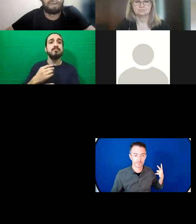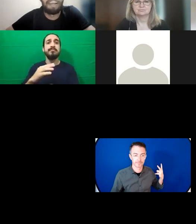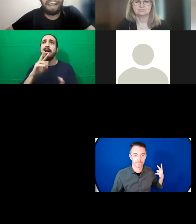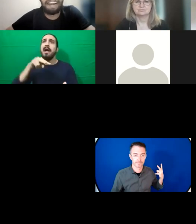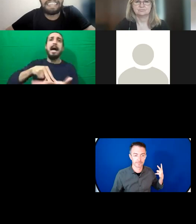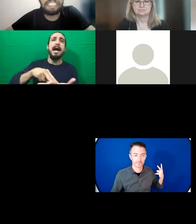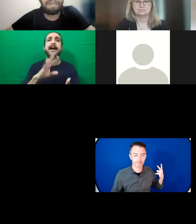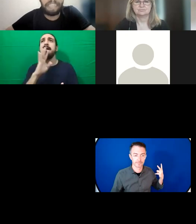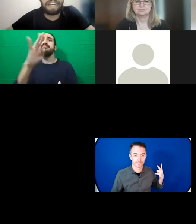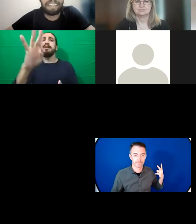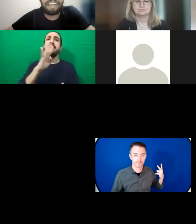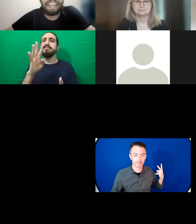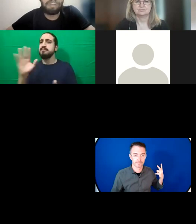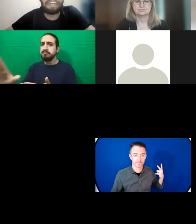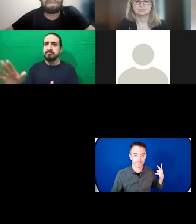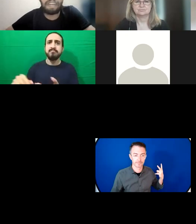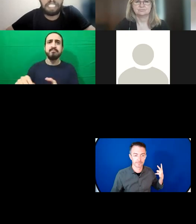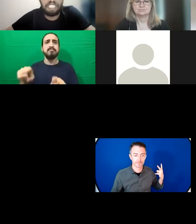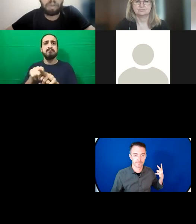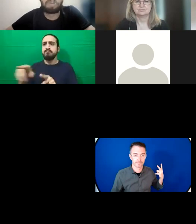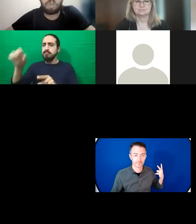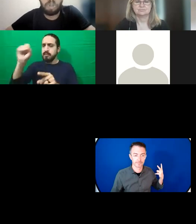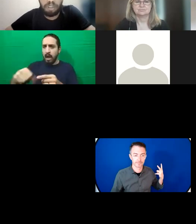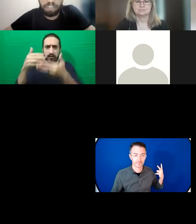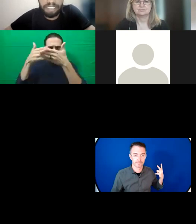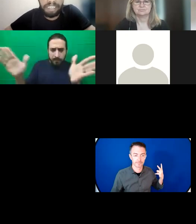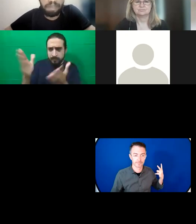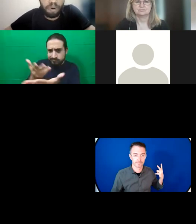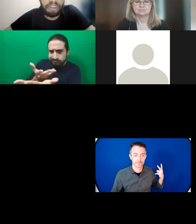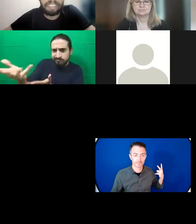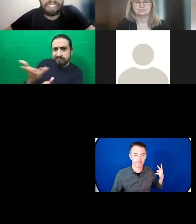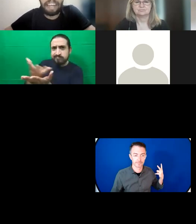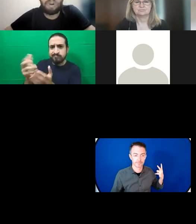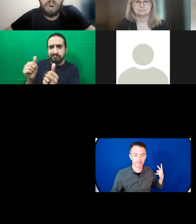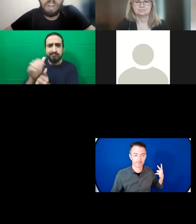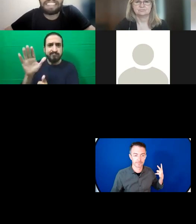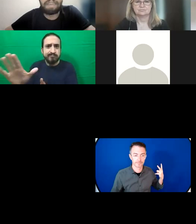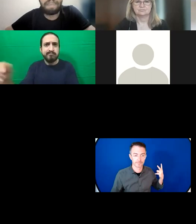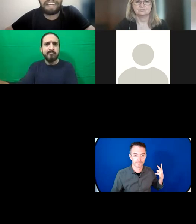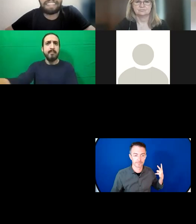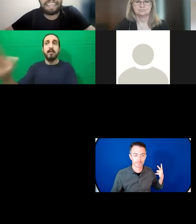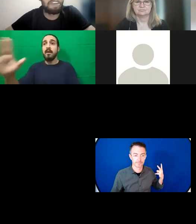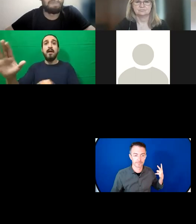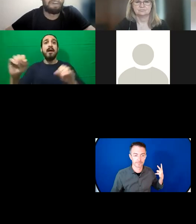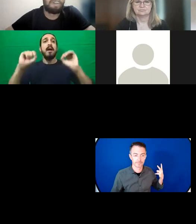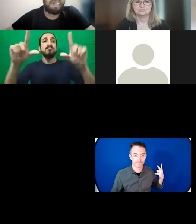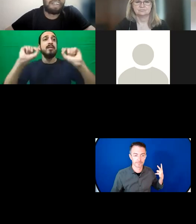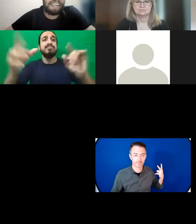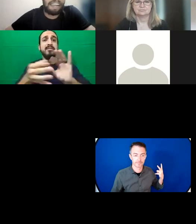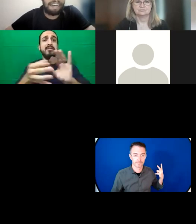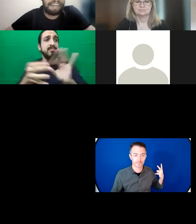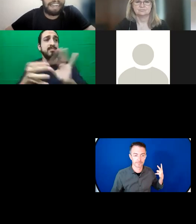young people and decision maker and youth adult partnership also very important and whole decision makers accountable